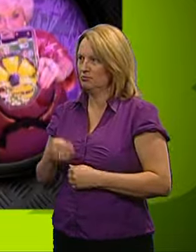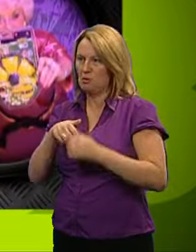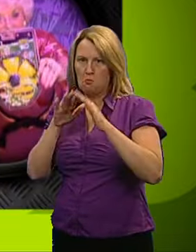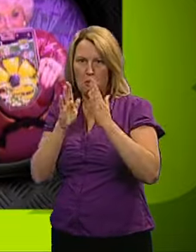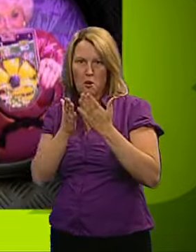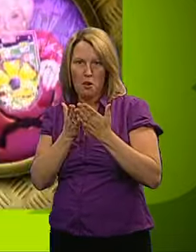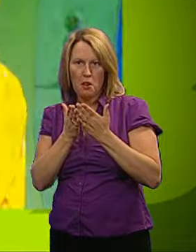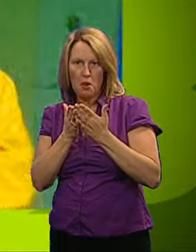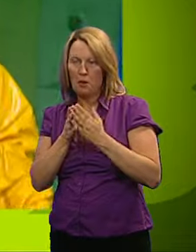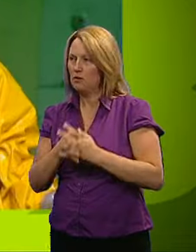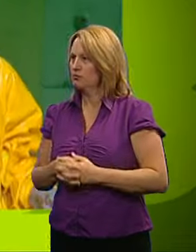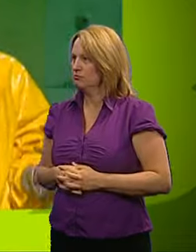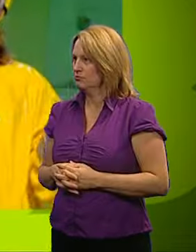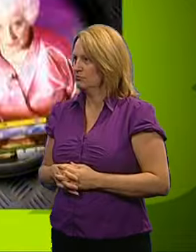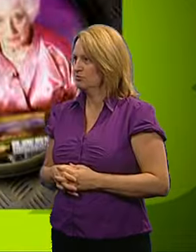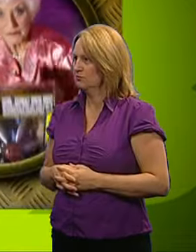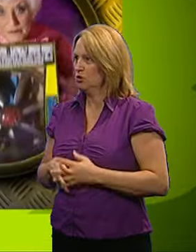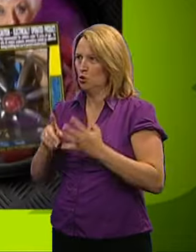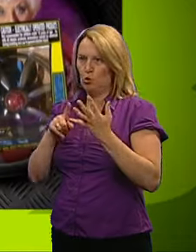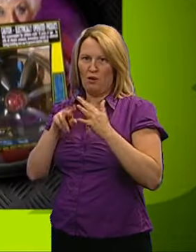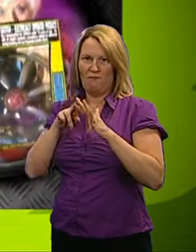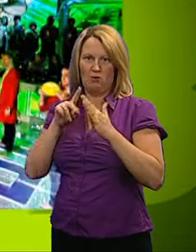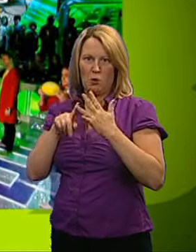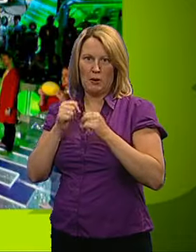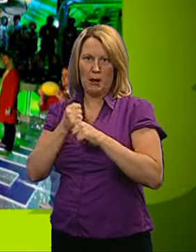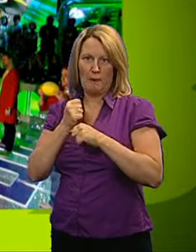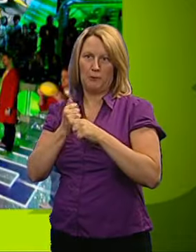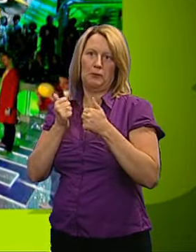Transforming ball. And a flying UFO.